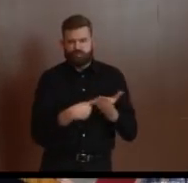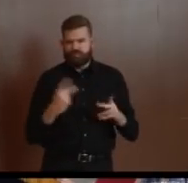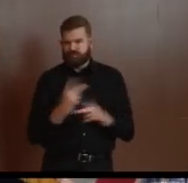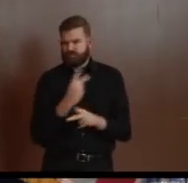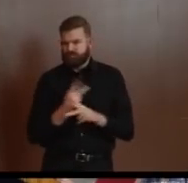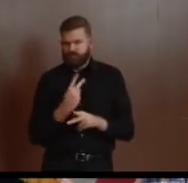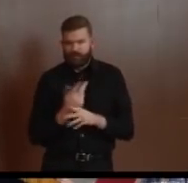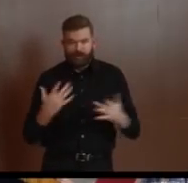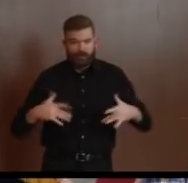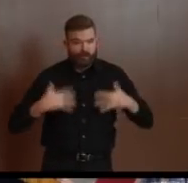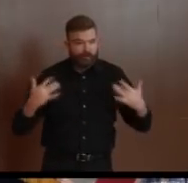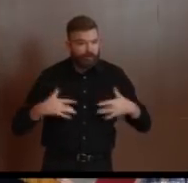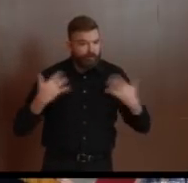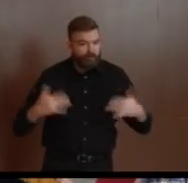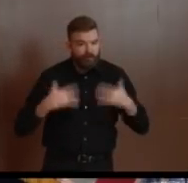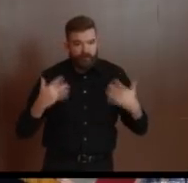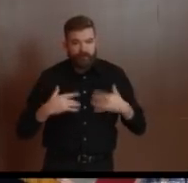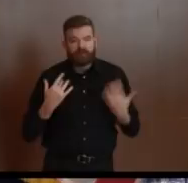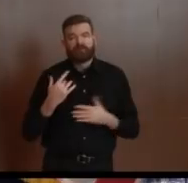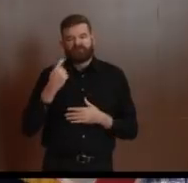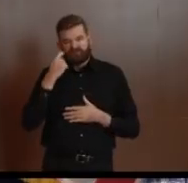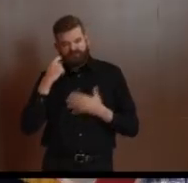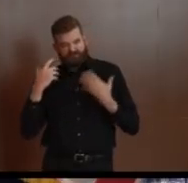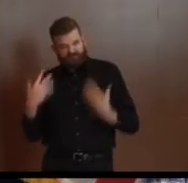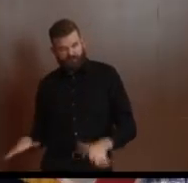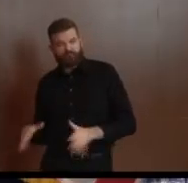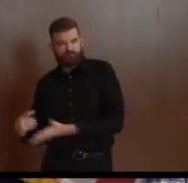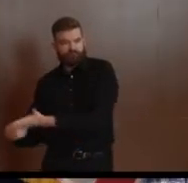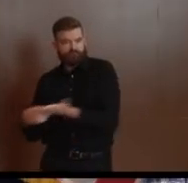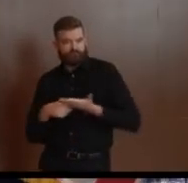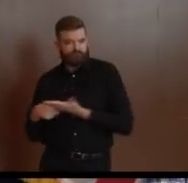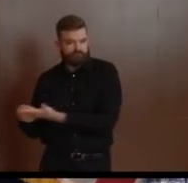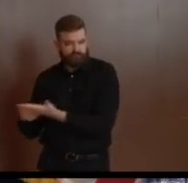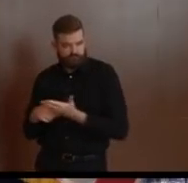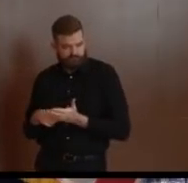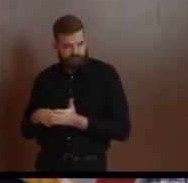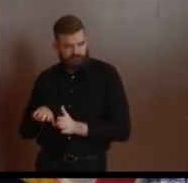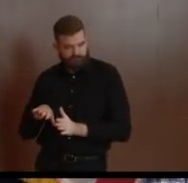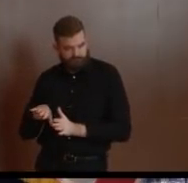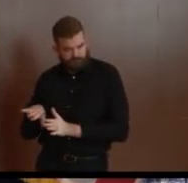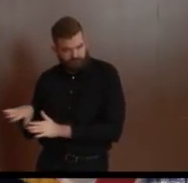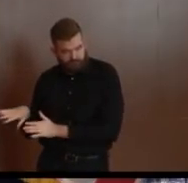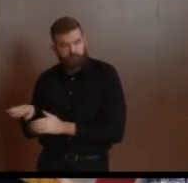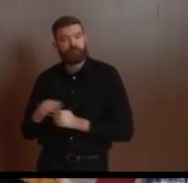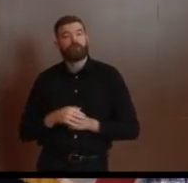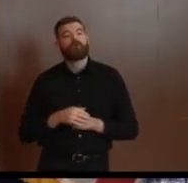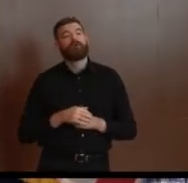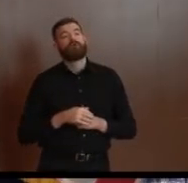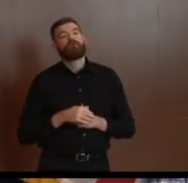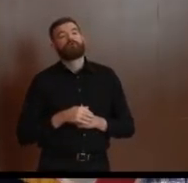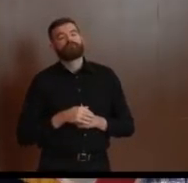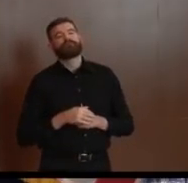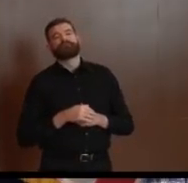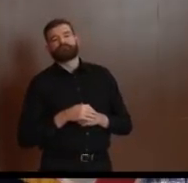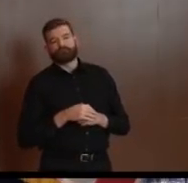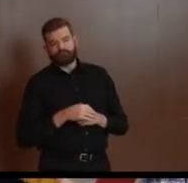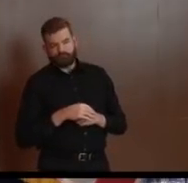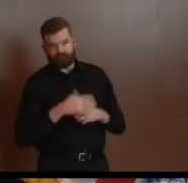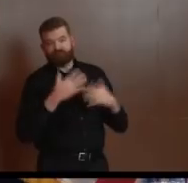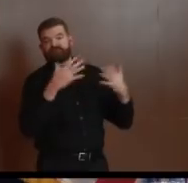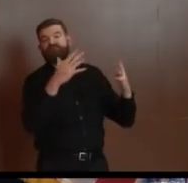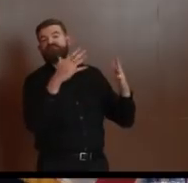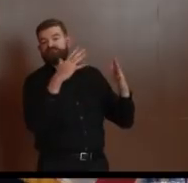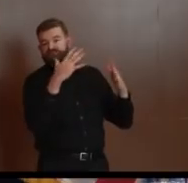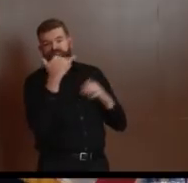off a one-on-one call with President Trump, thanked him for help, and pleaded on three different